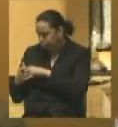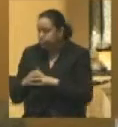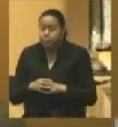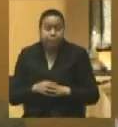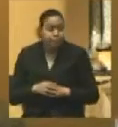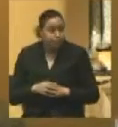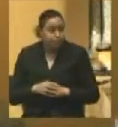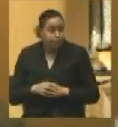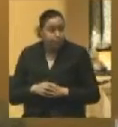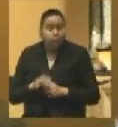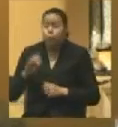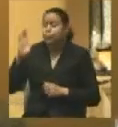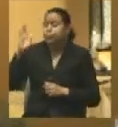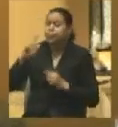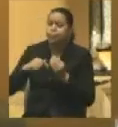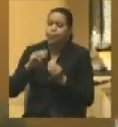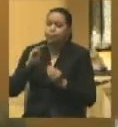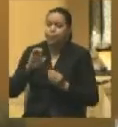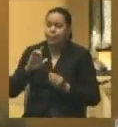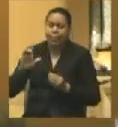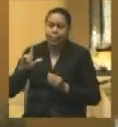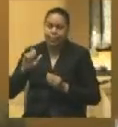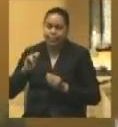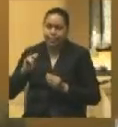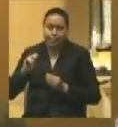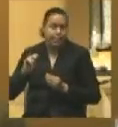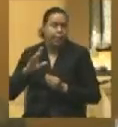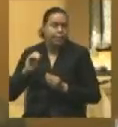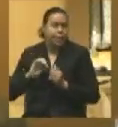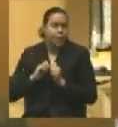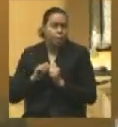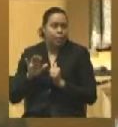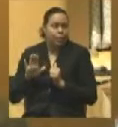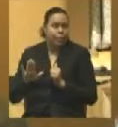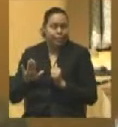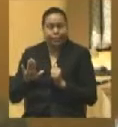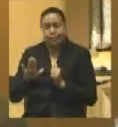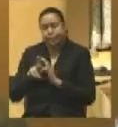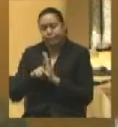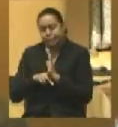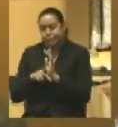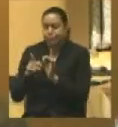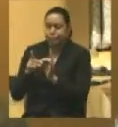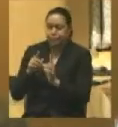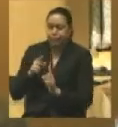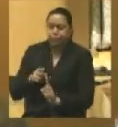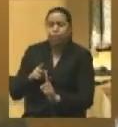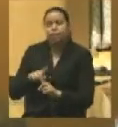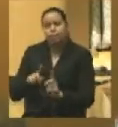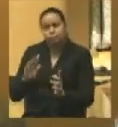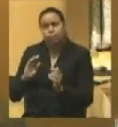by talking about McClellan and his platform, and how his platform differed from McClellan the candidate.